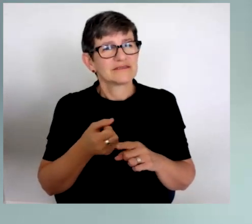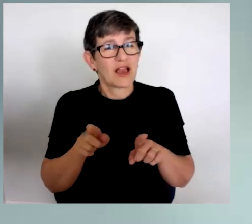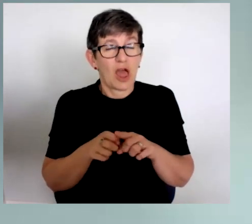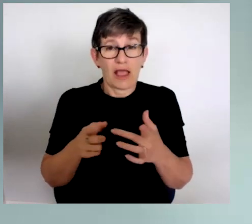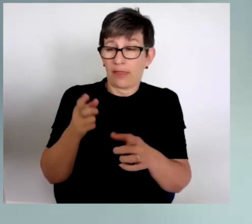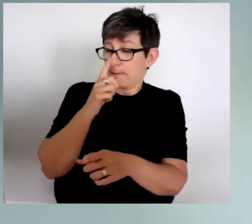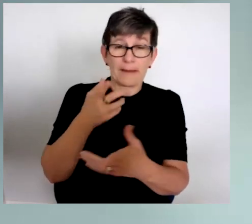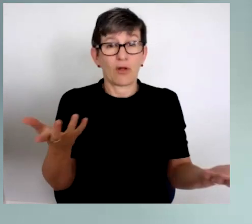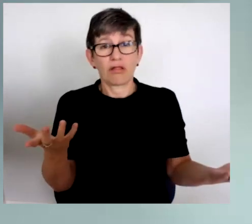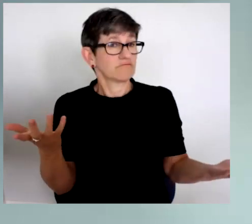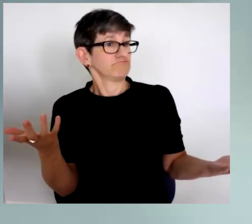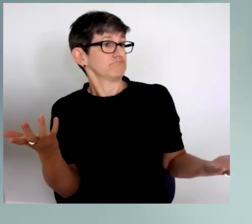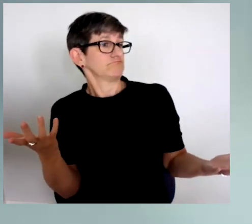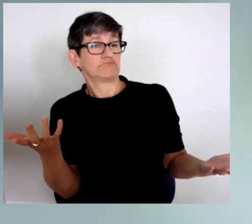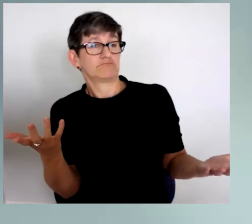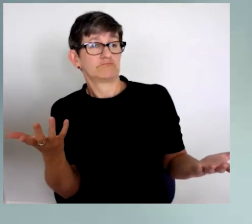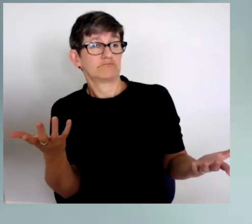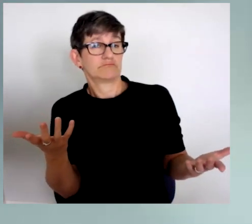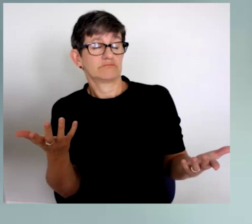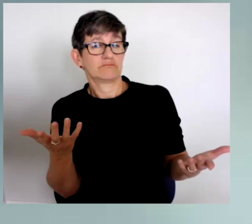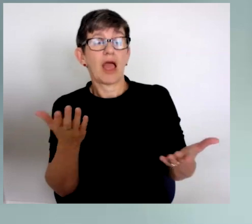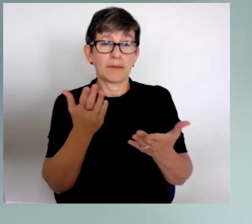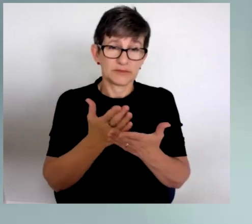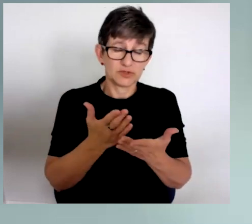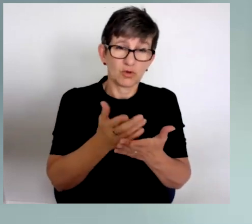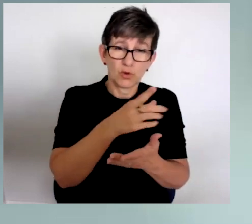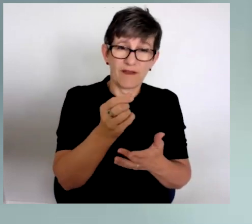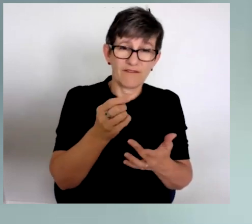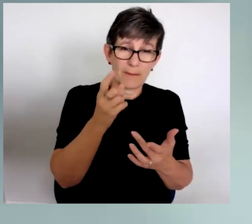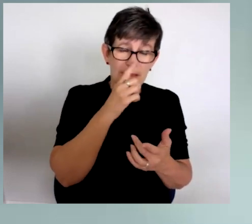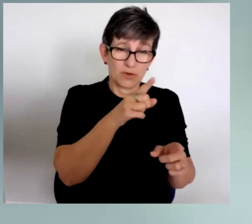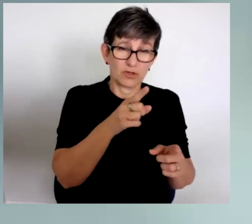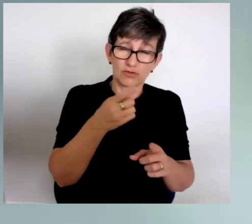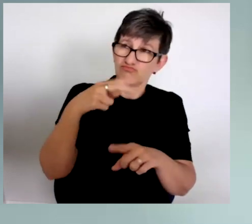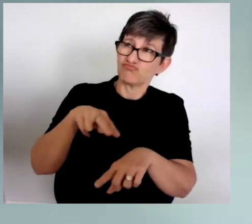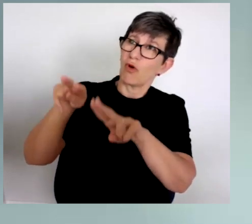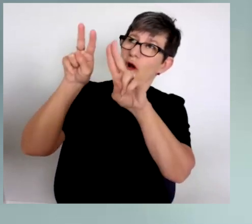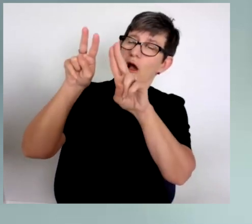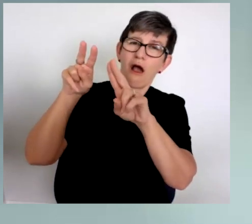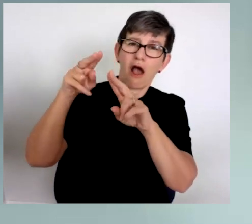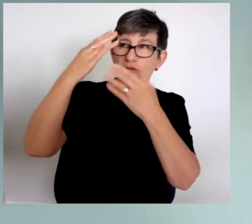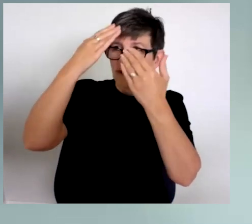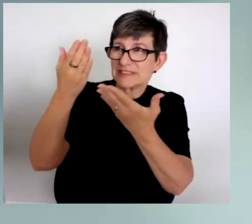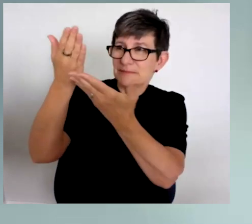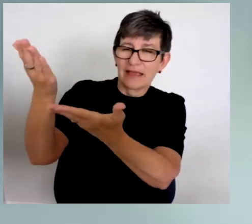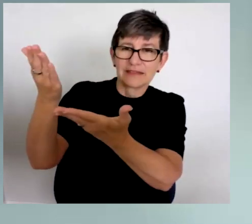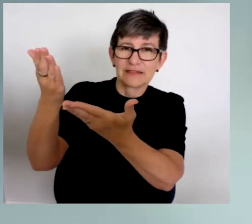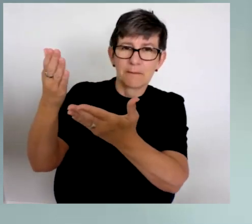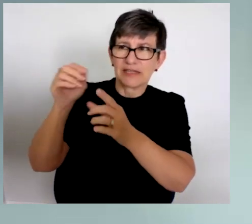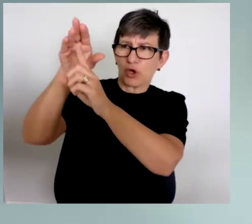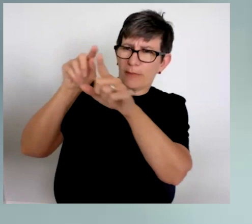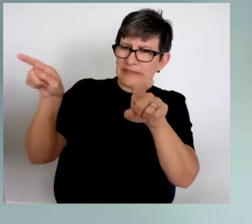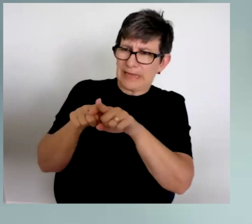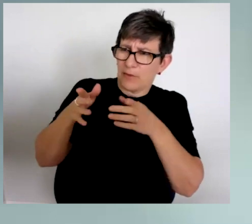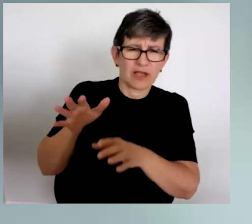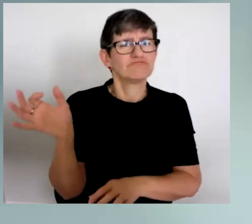else. Like, you probably have many advocates that you admire, but that doesn't mean that you have to advocate like them.